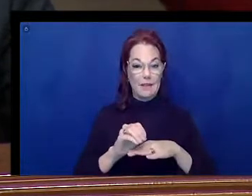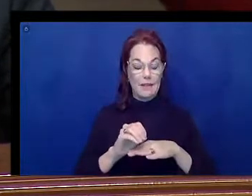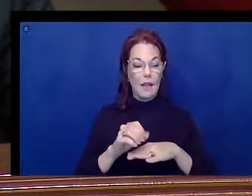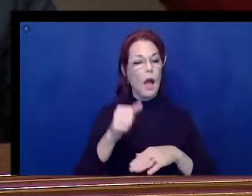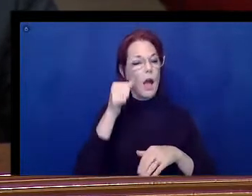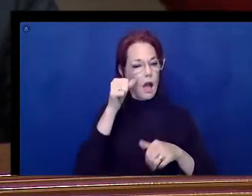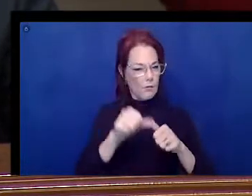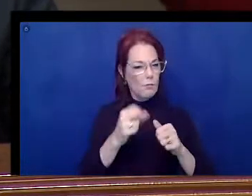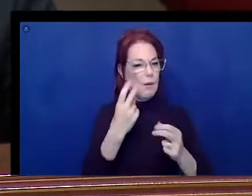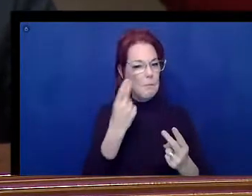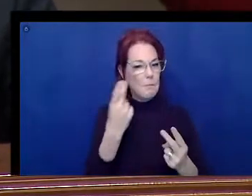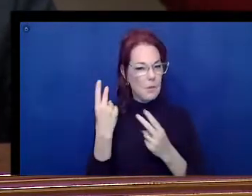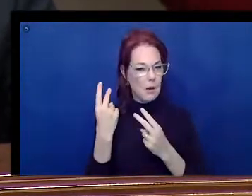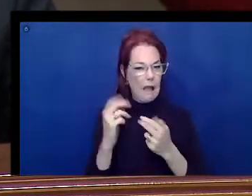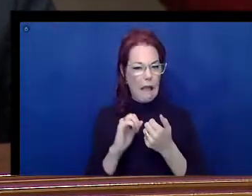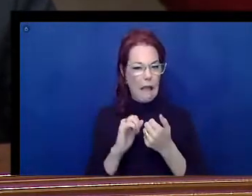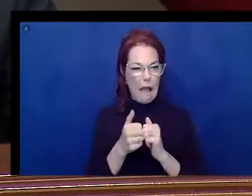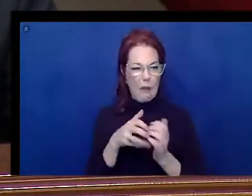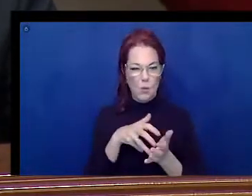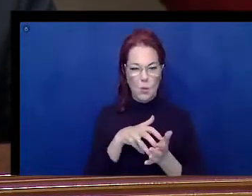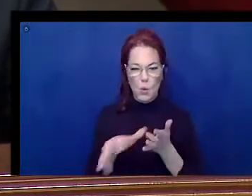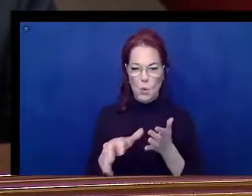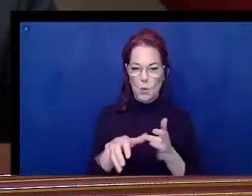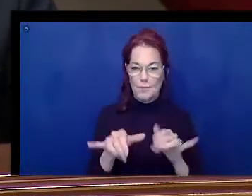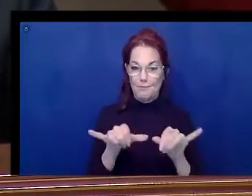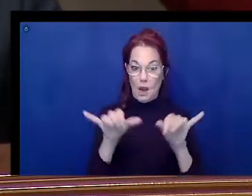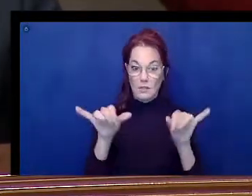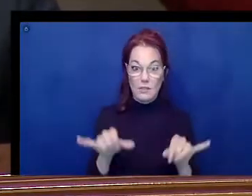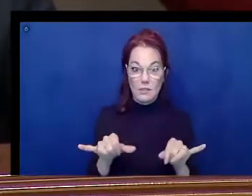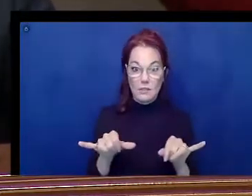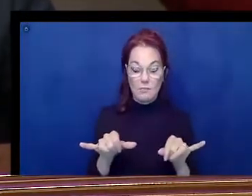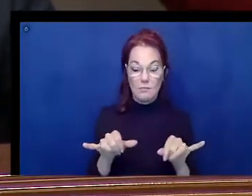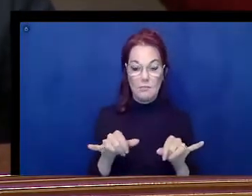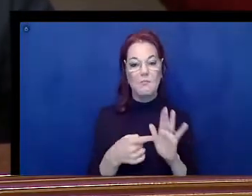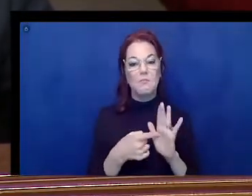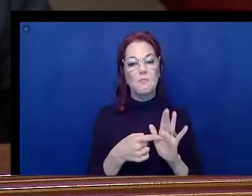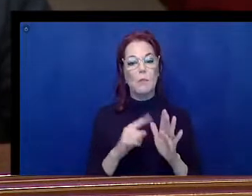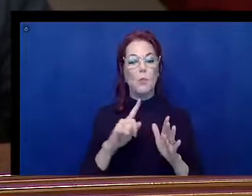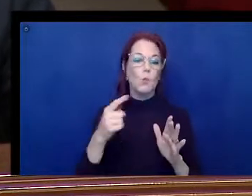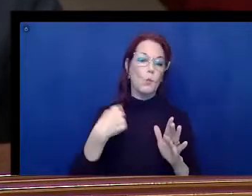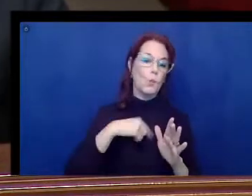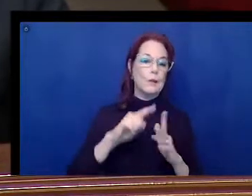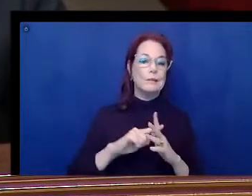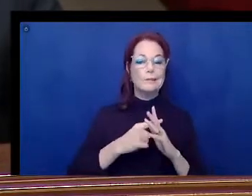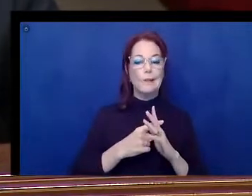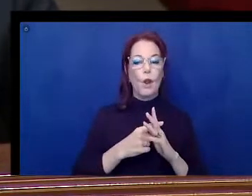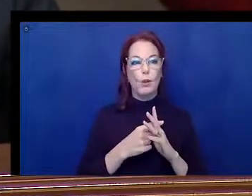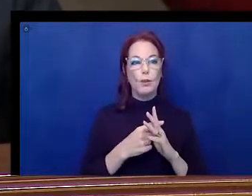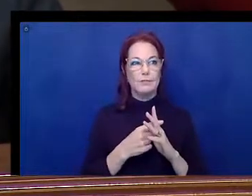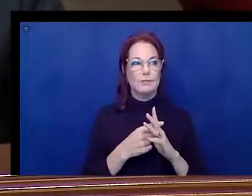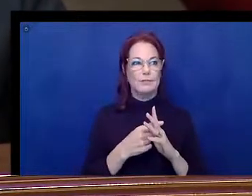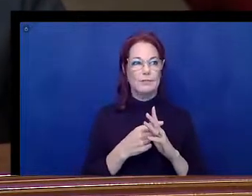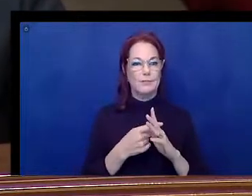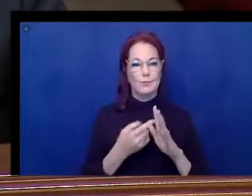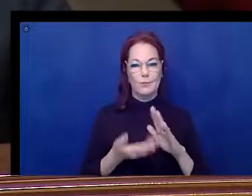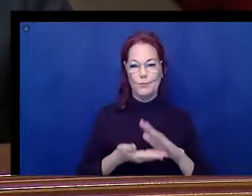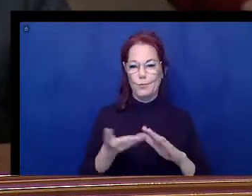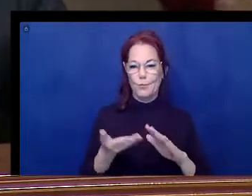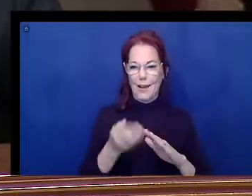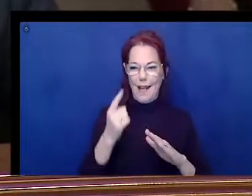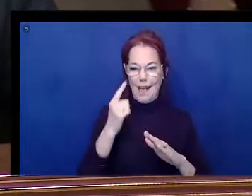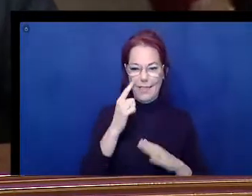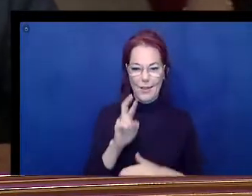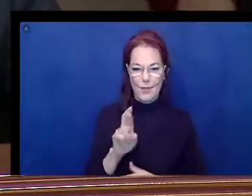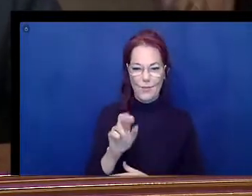how crude our systems were when we were starting to automate. I think it might have been a Radio Shack system or something when we first started.